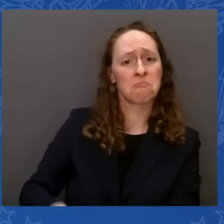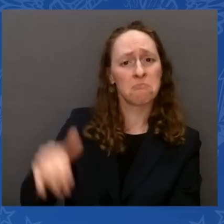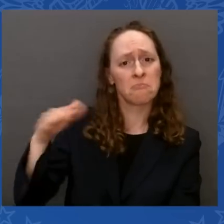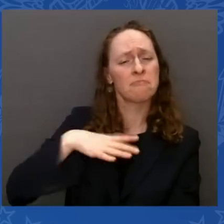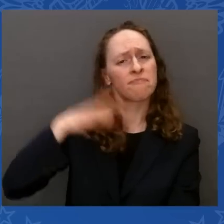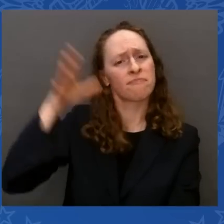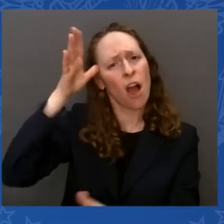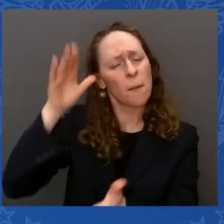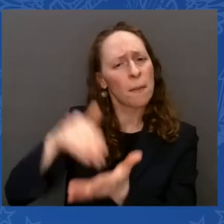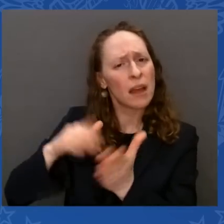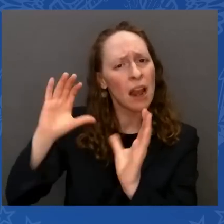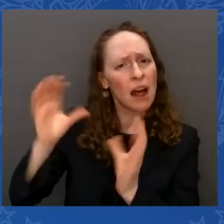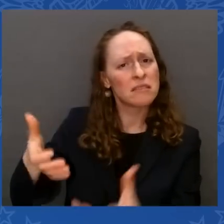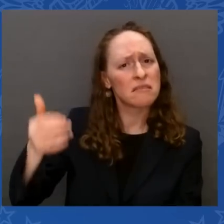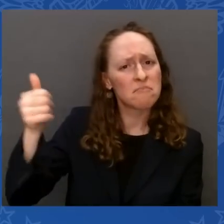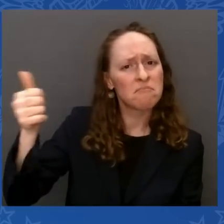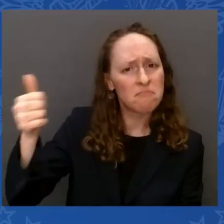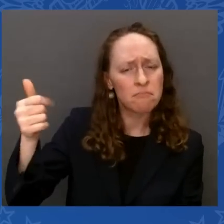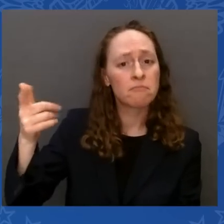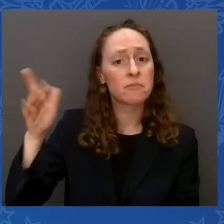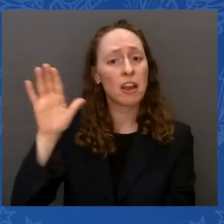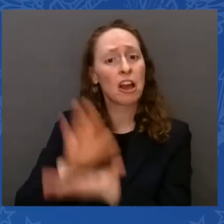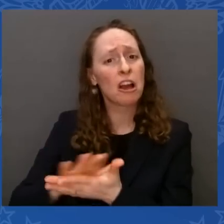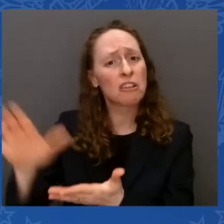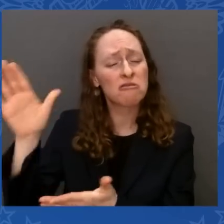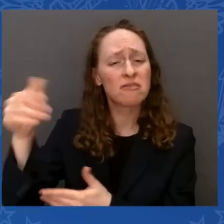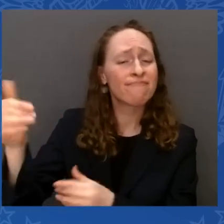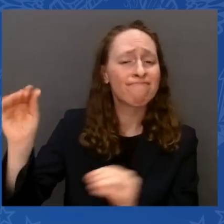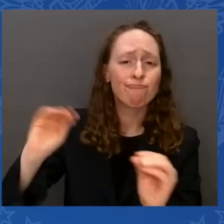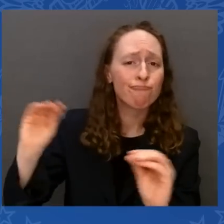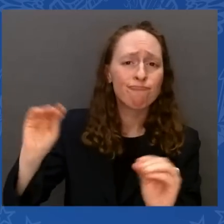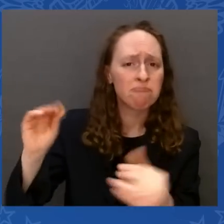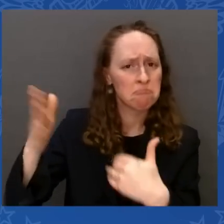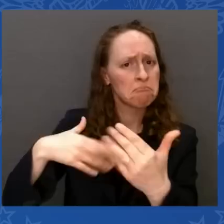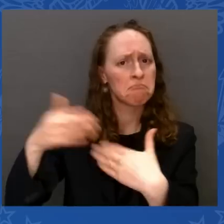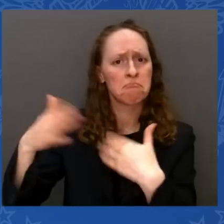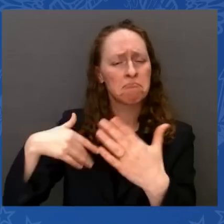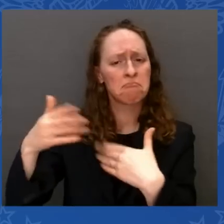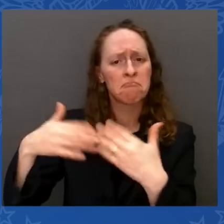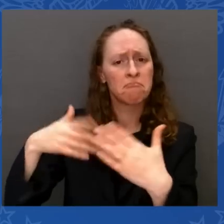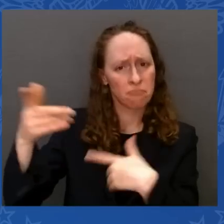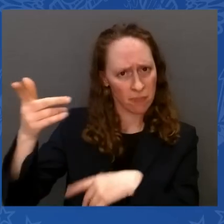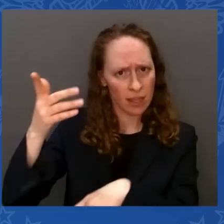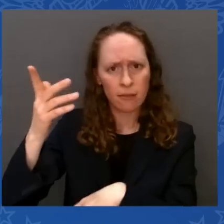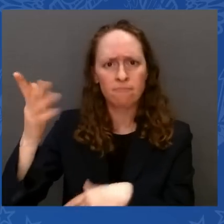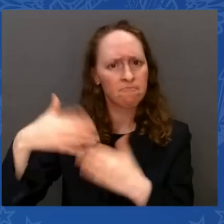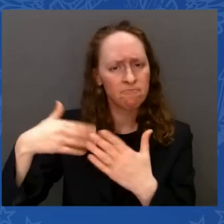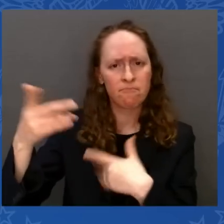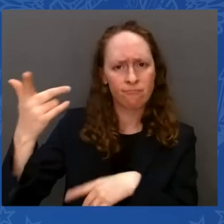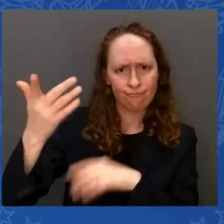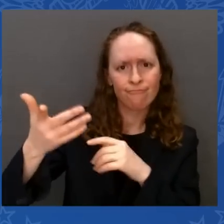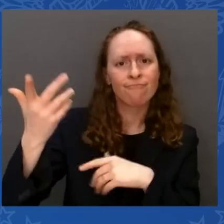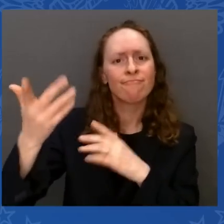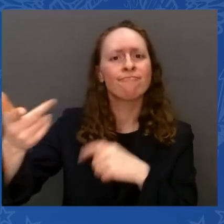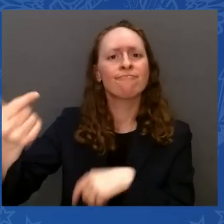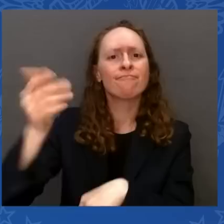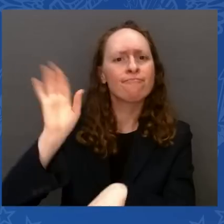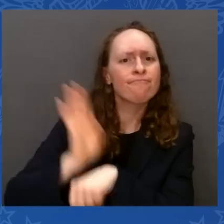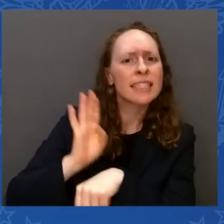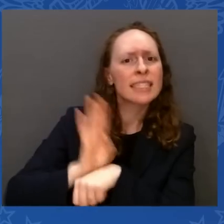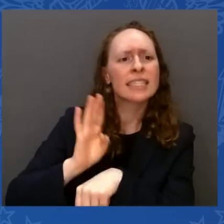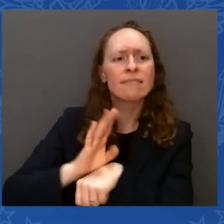great regret. But he managed the dealership. My dad, we lived in a three-bedroom house. And as they were,